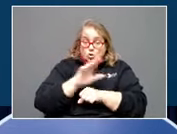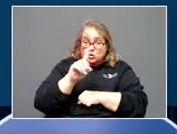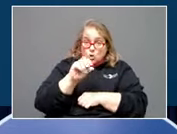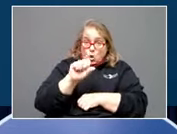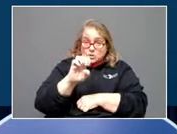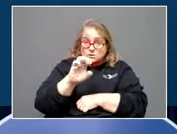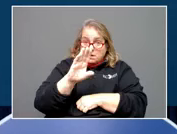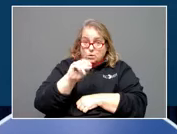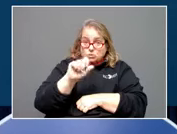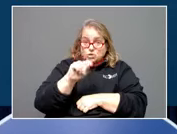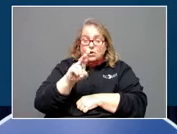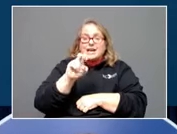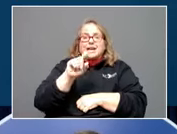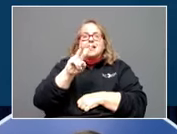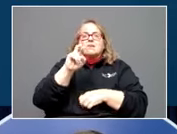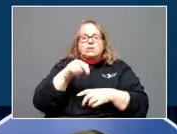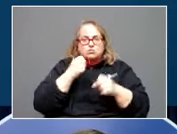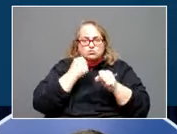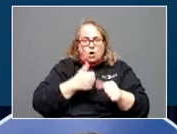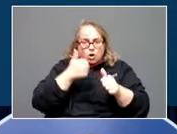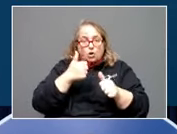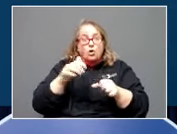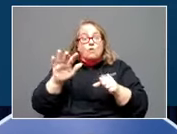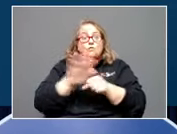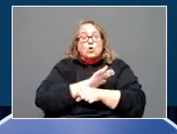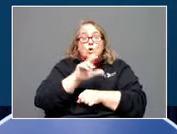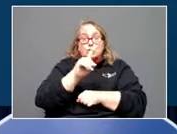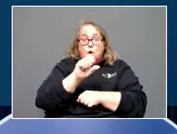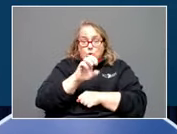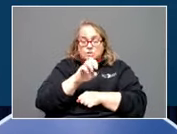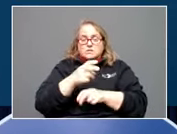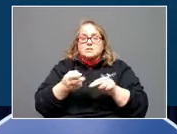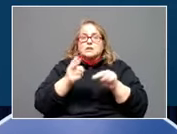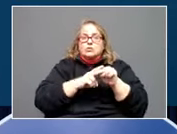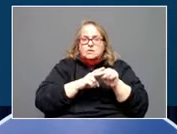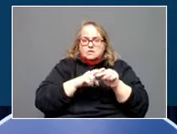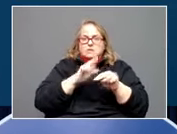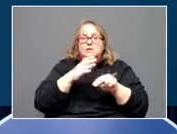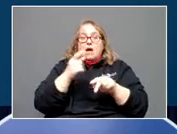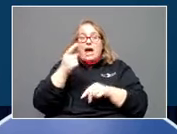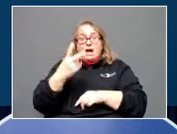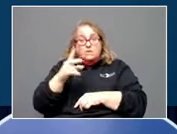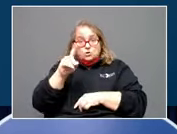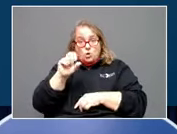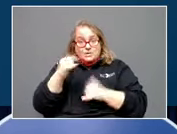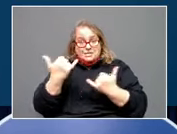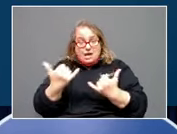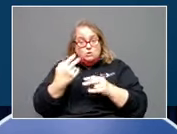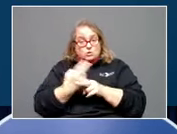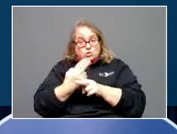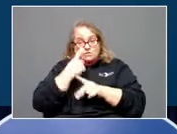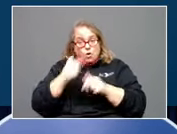and they noted that the full-dose booster also had an increase in the usual side effects. While half-doses are being used for most Moderna